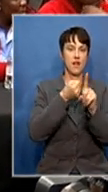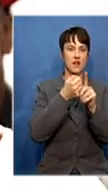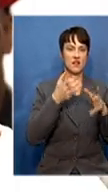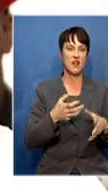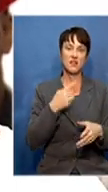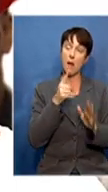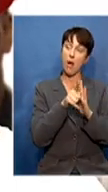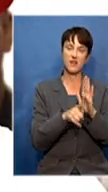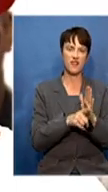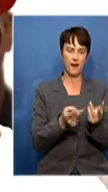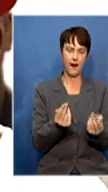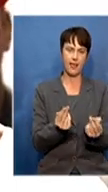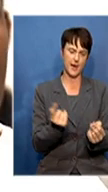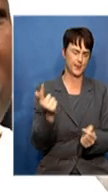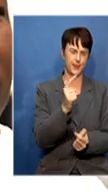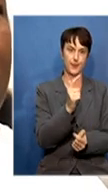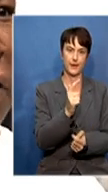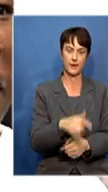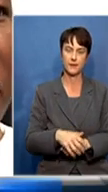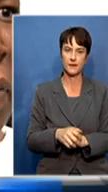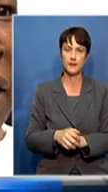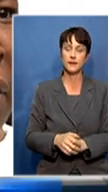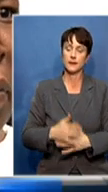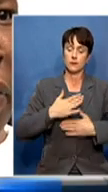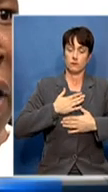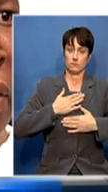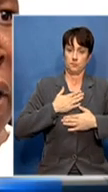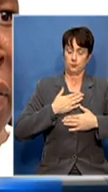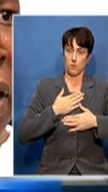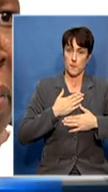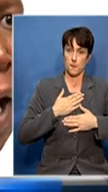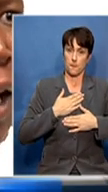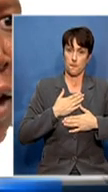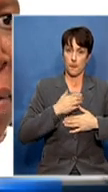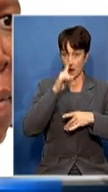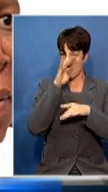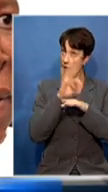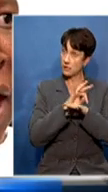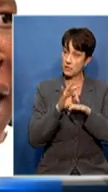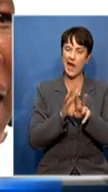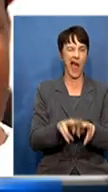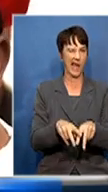rest. We've got a completely different plan.